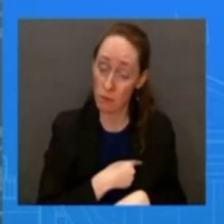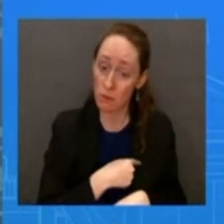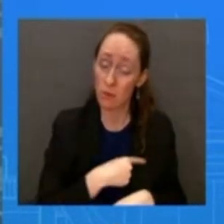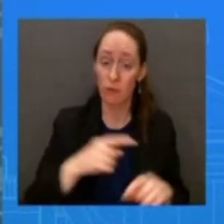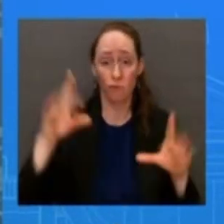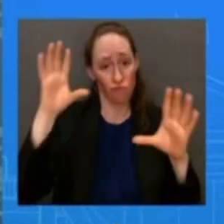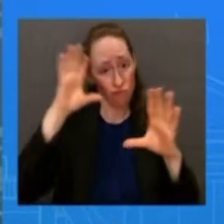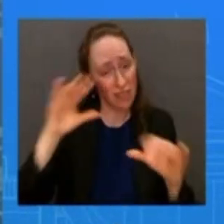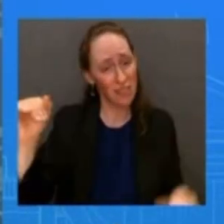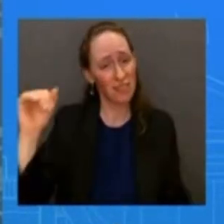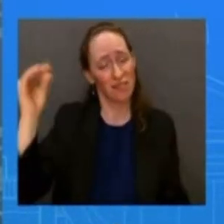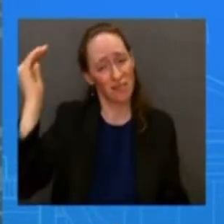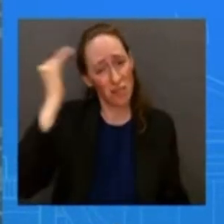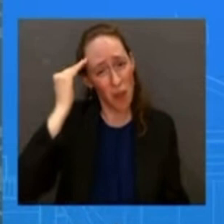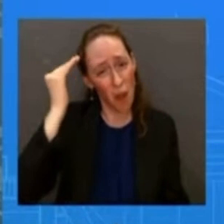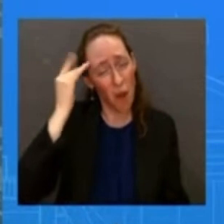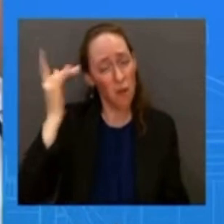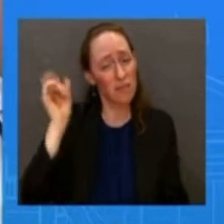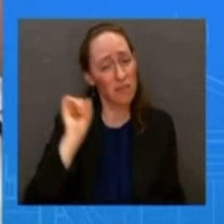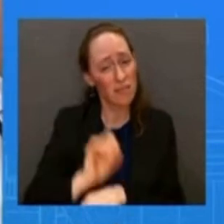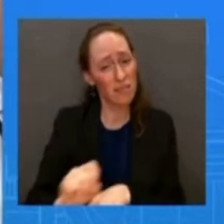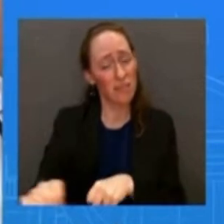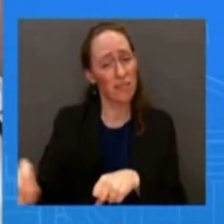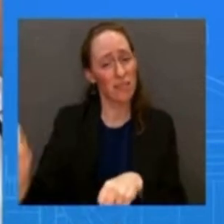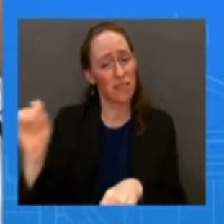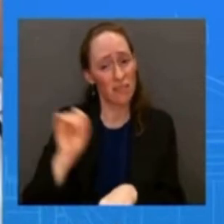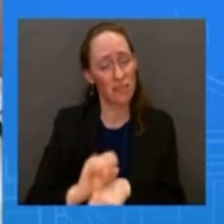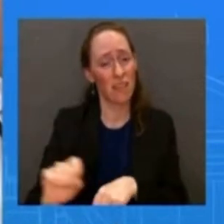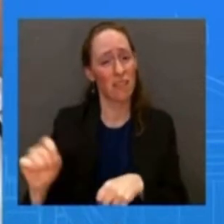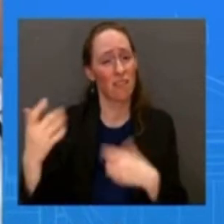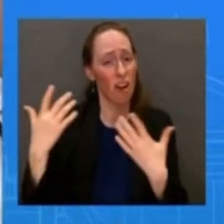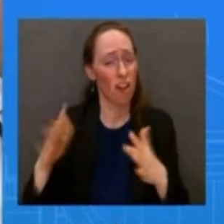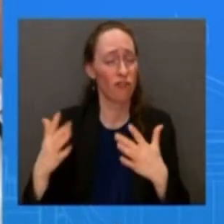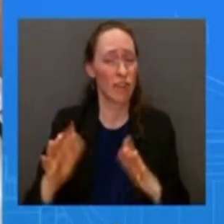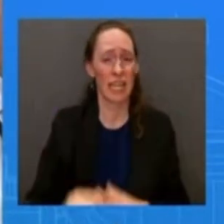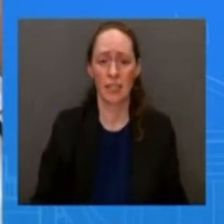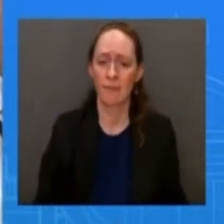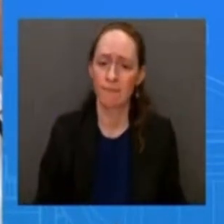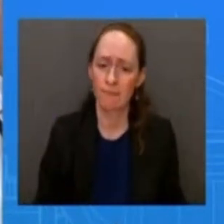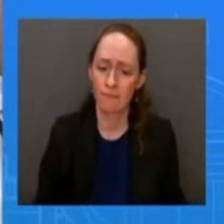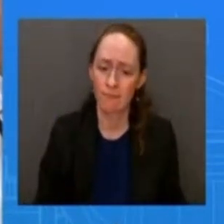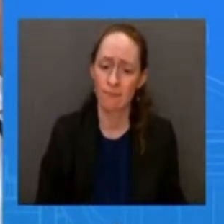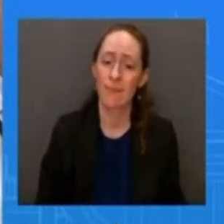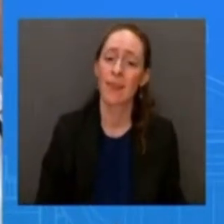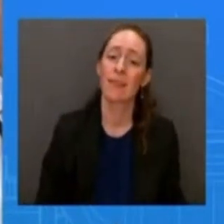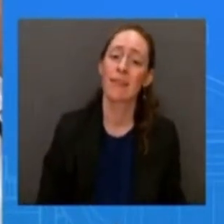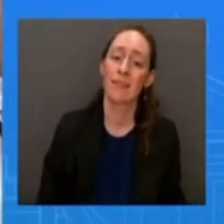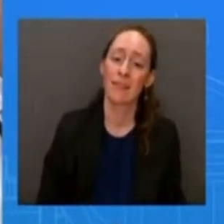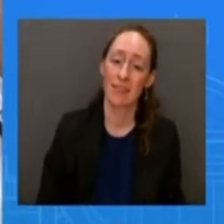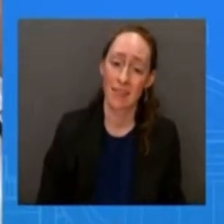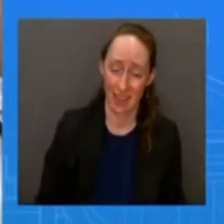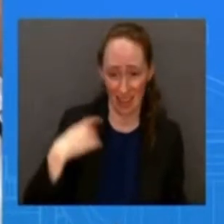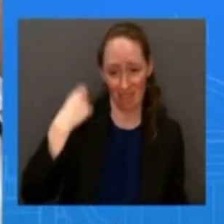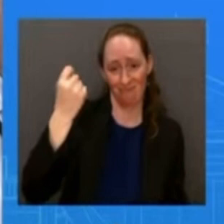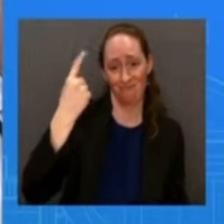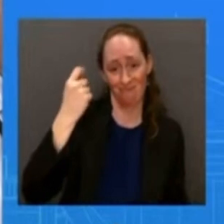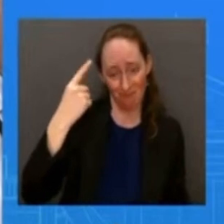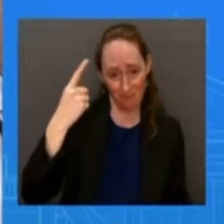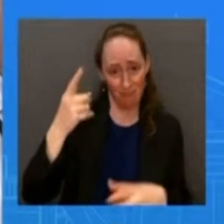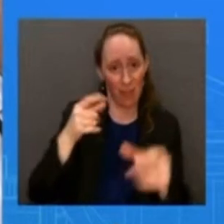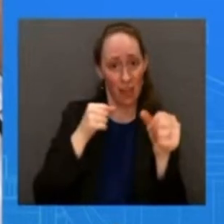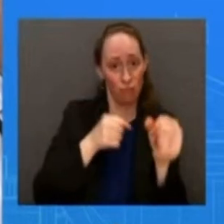officials it obviously was a very different political environment when the assault weapons ban was passed many years ago when you say the president's you know you're keeping at it